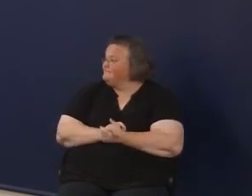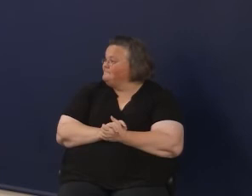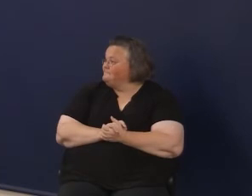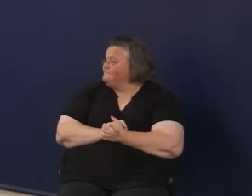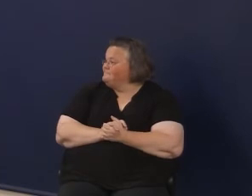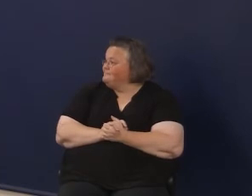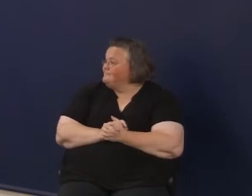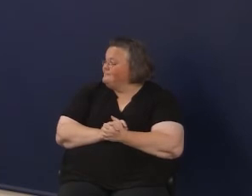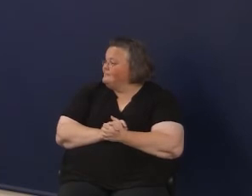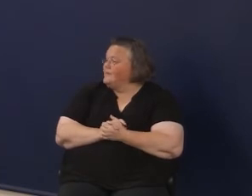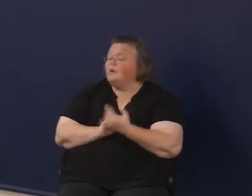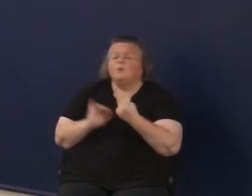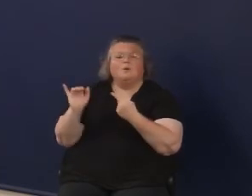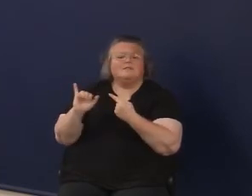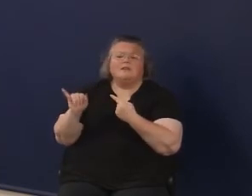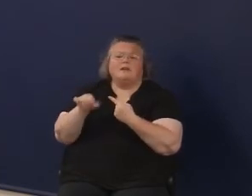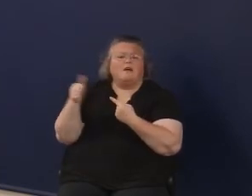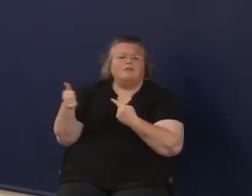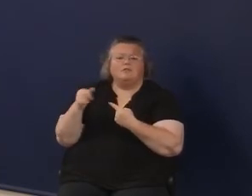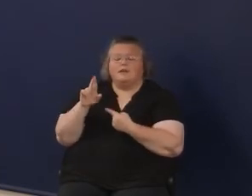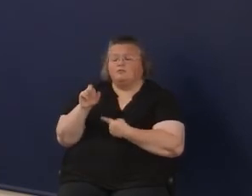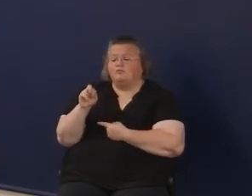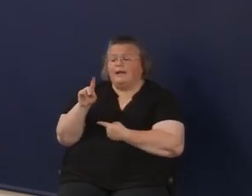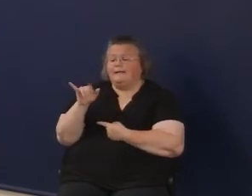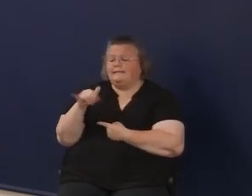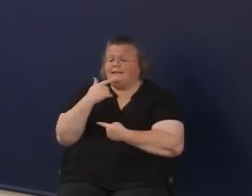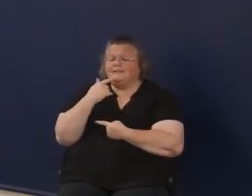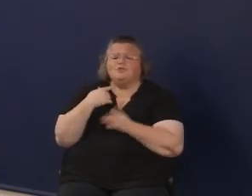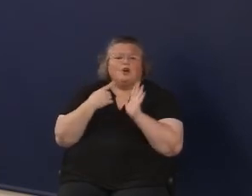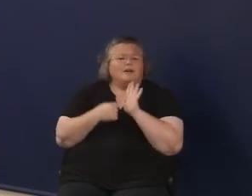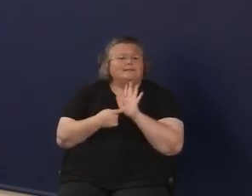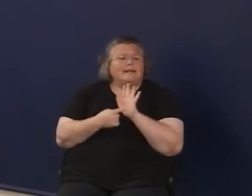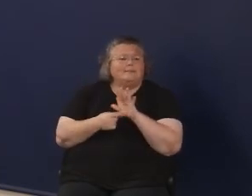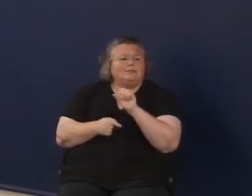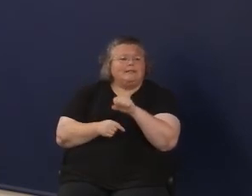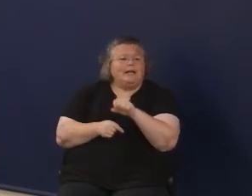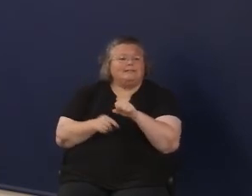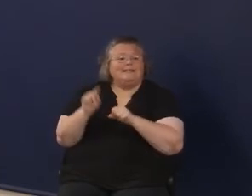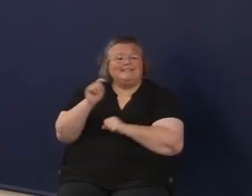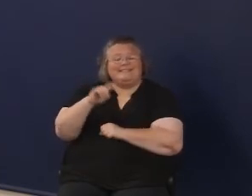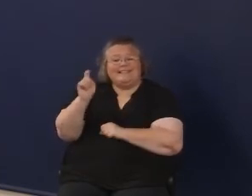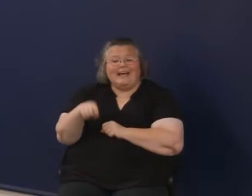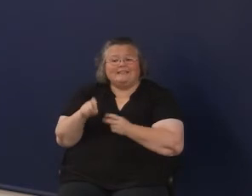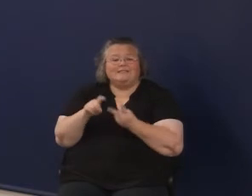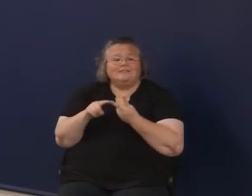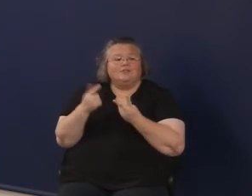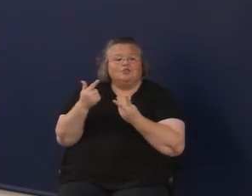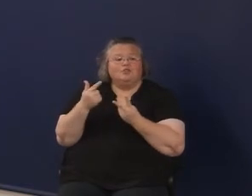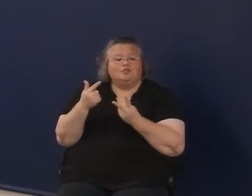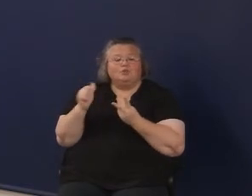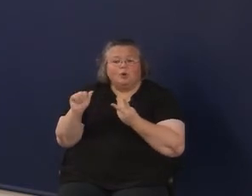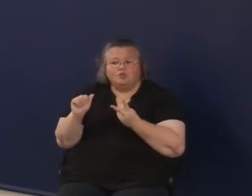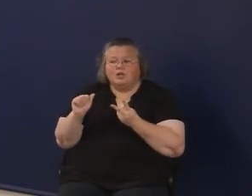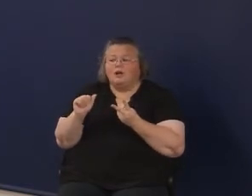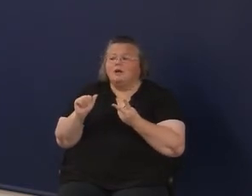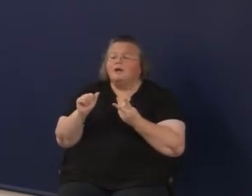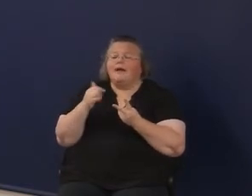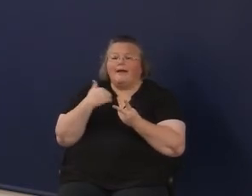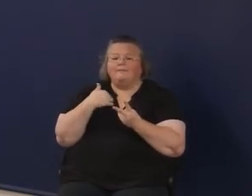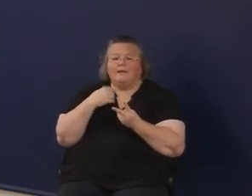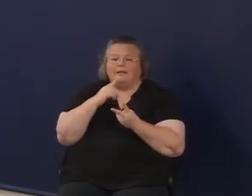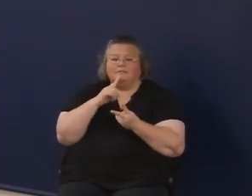I think that, I mean, it's just like anything else. There are examples of that out there. I mean, Texas and Georgia has been at this for a while for an alternative